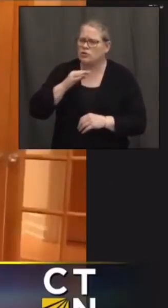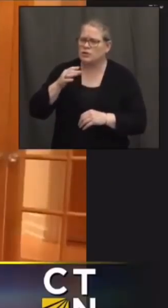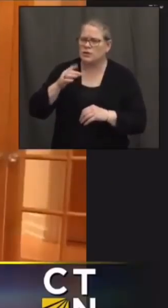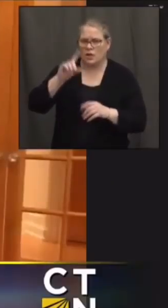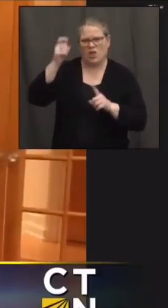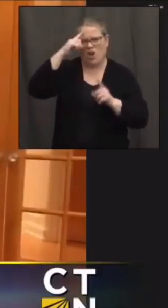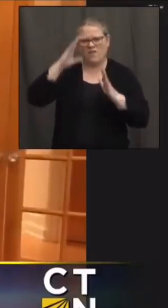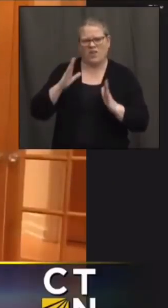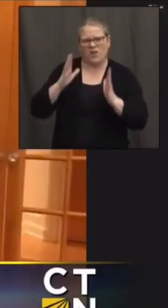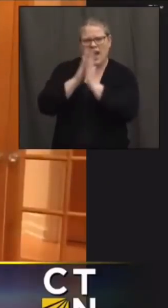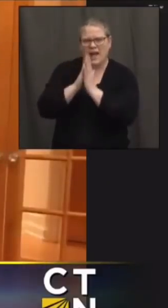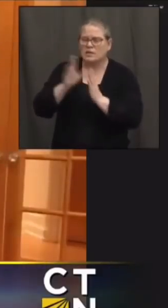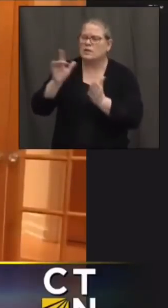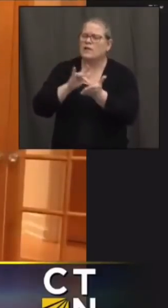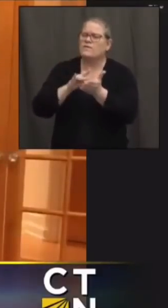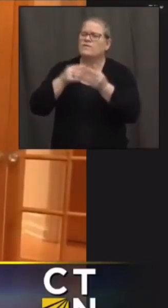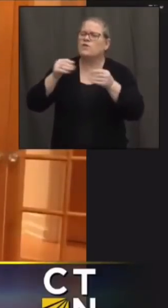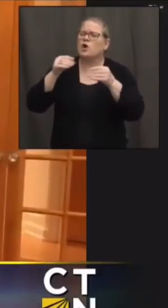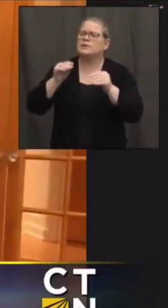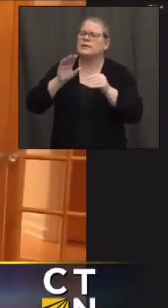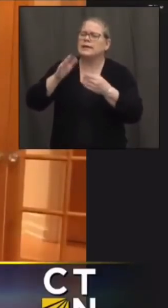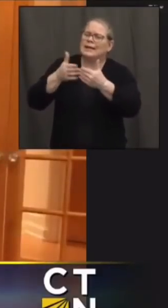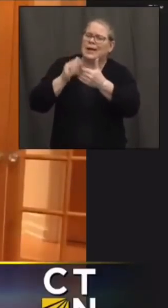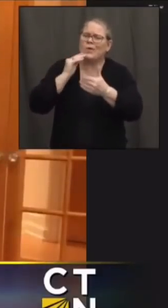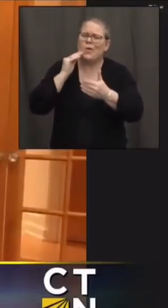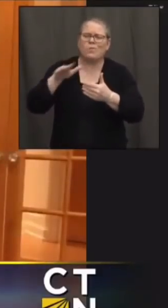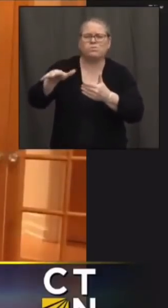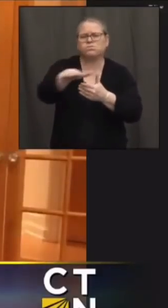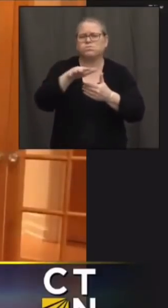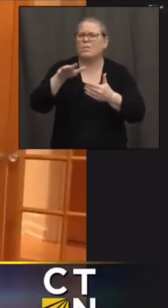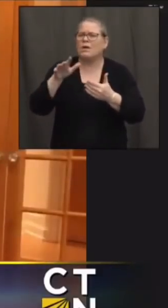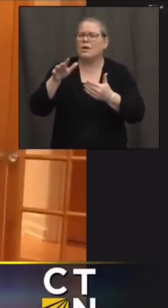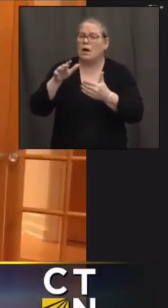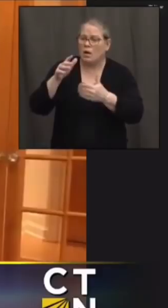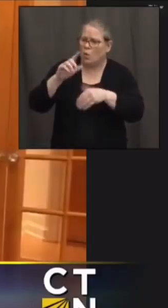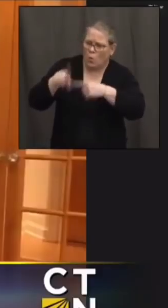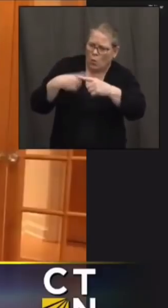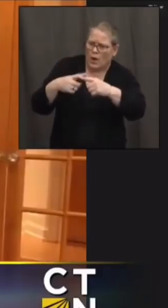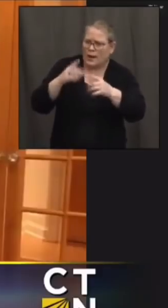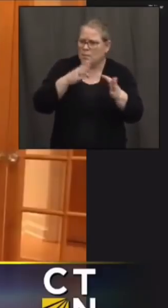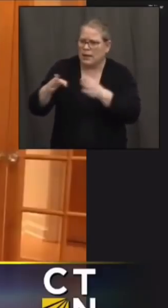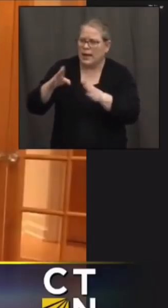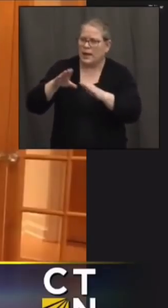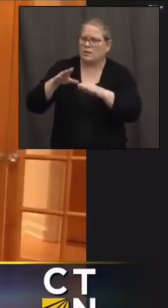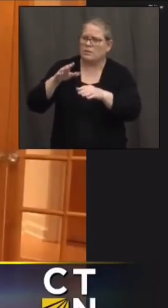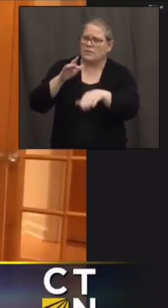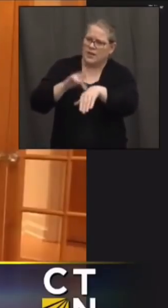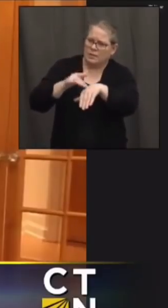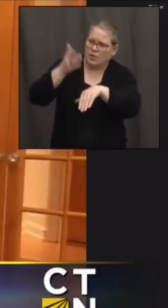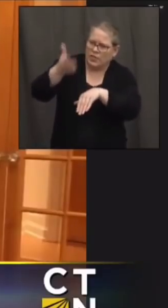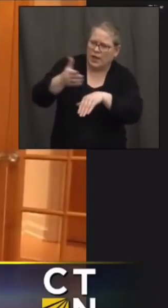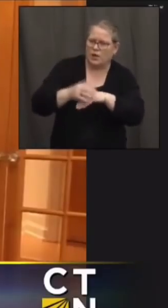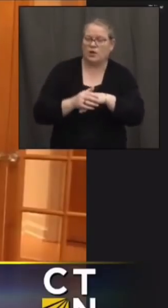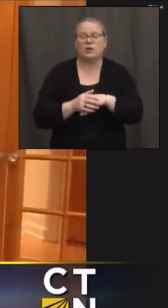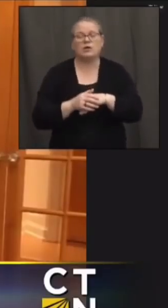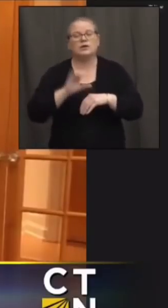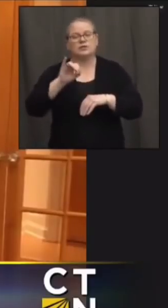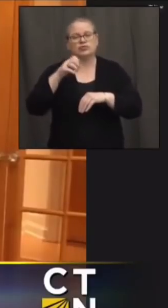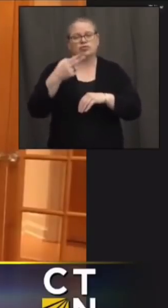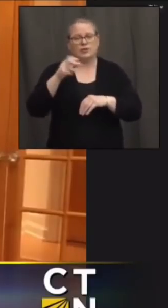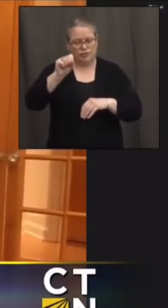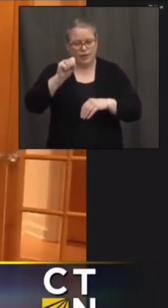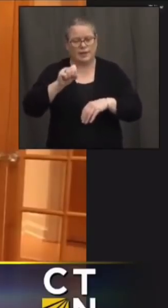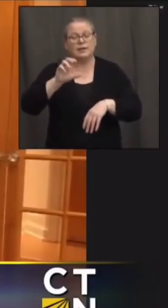on pharmacies uh you know the two big chains obviously cvs and walgreens have been extremely busy uh vaccinating our long-term care